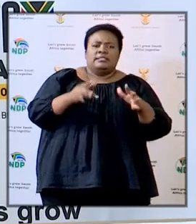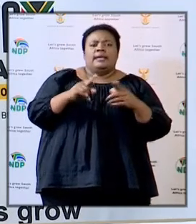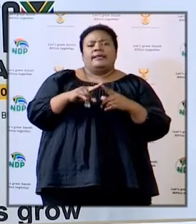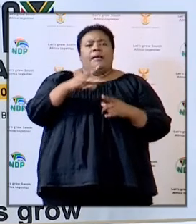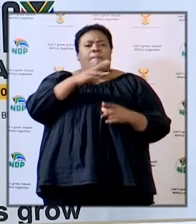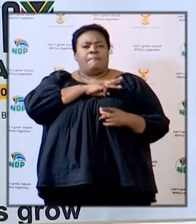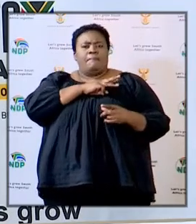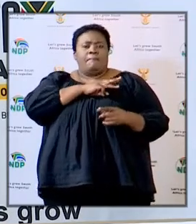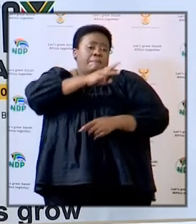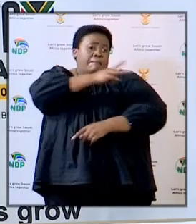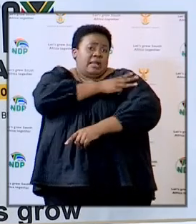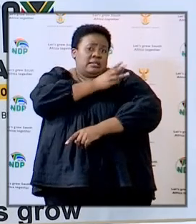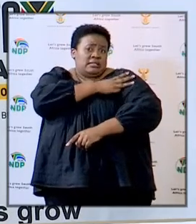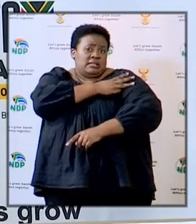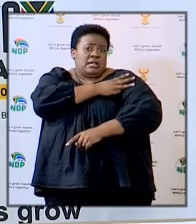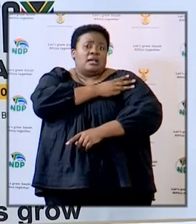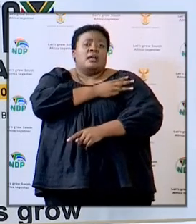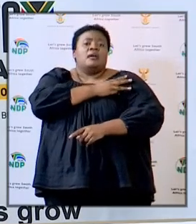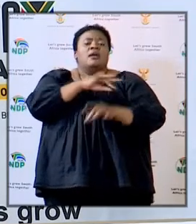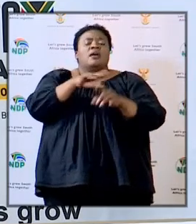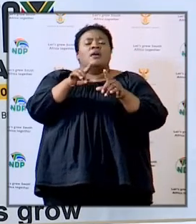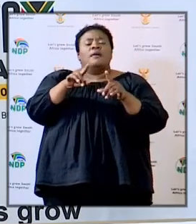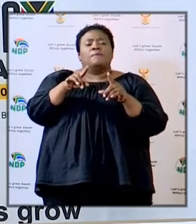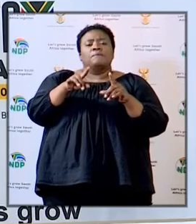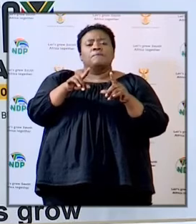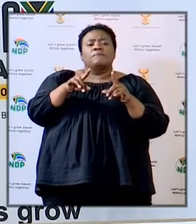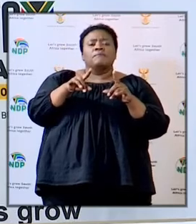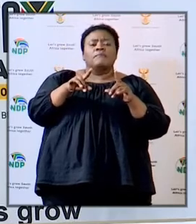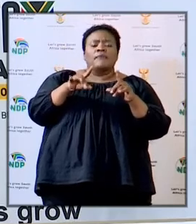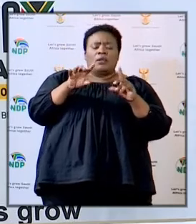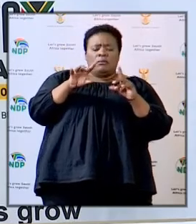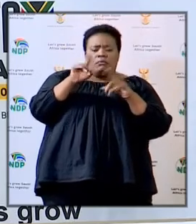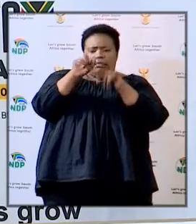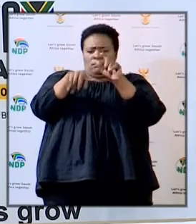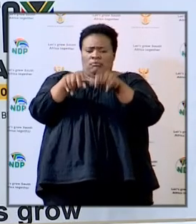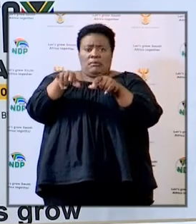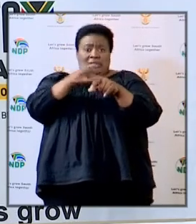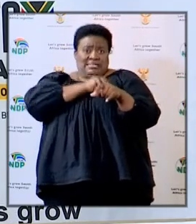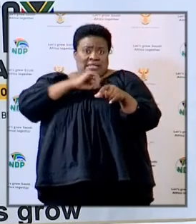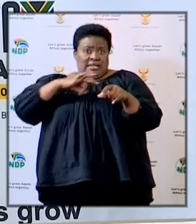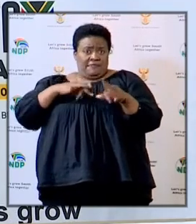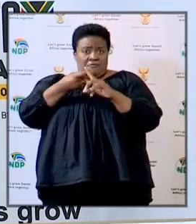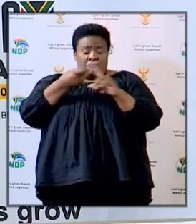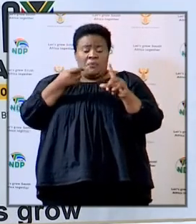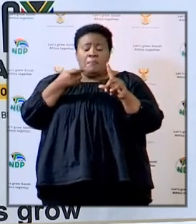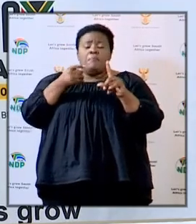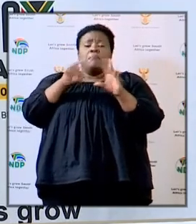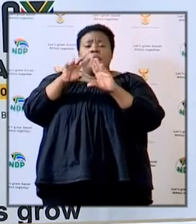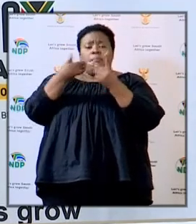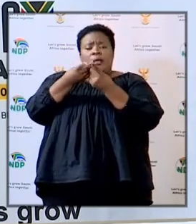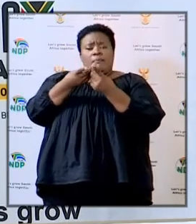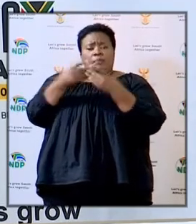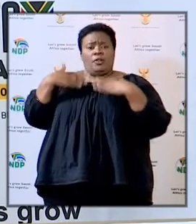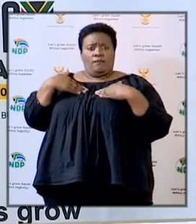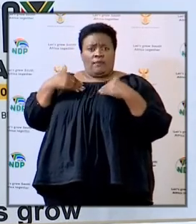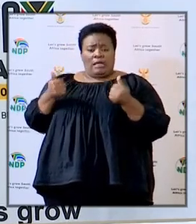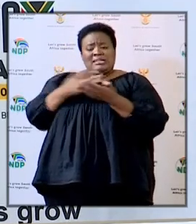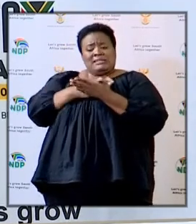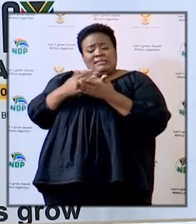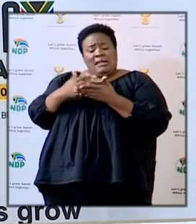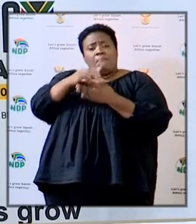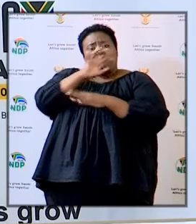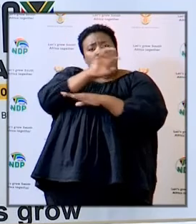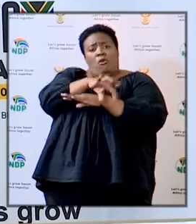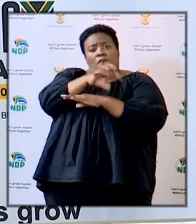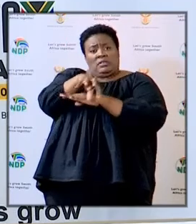who intend together with officials from the department of health in some of the provinces had